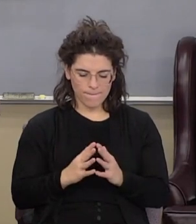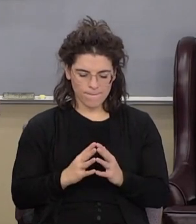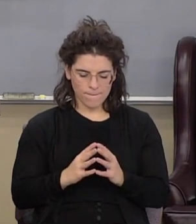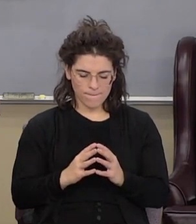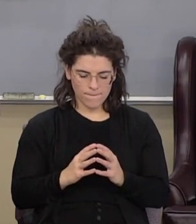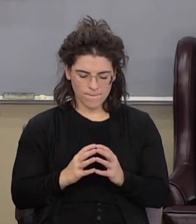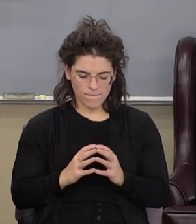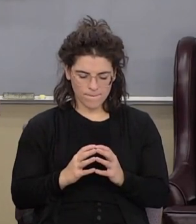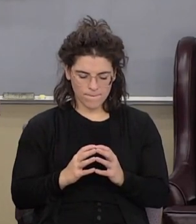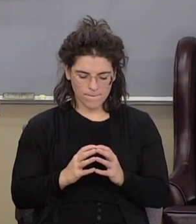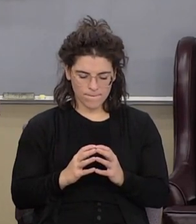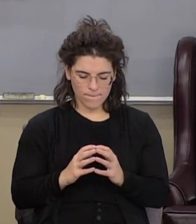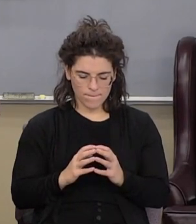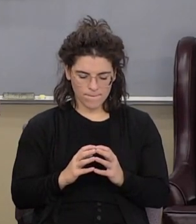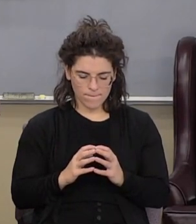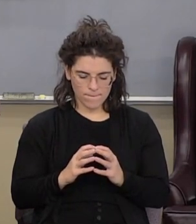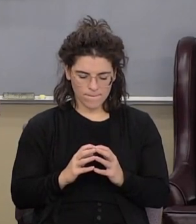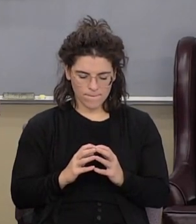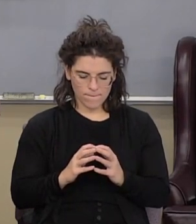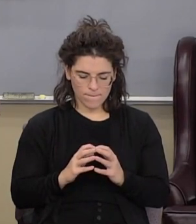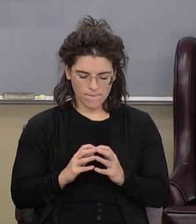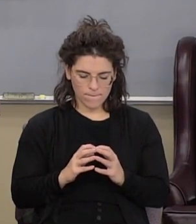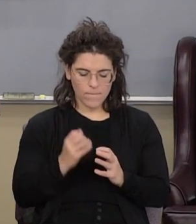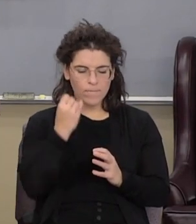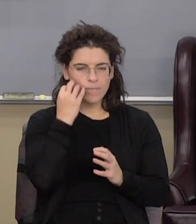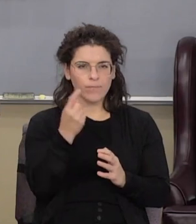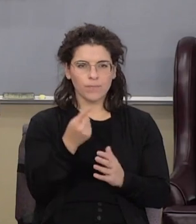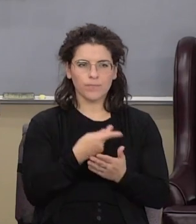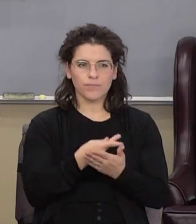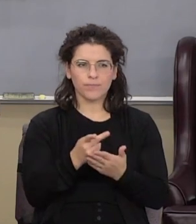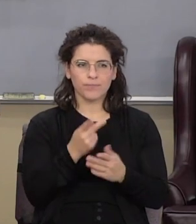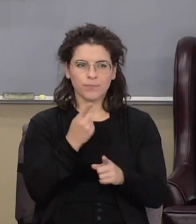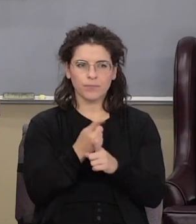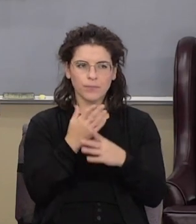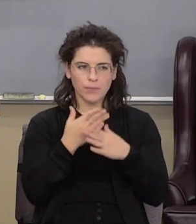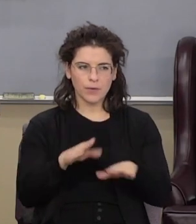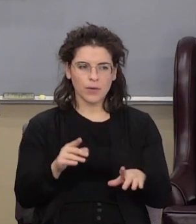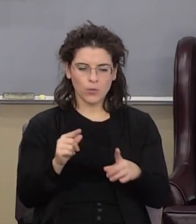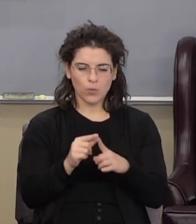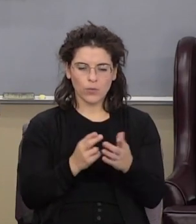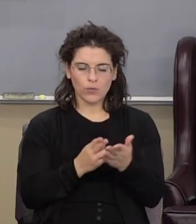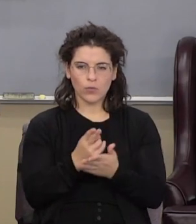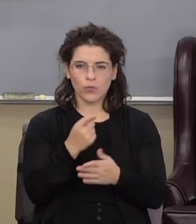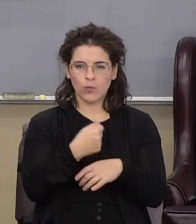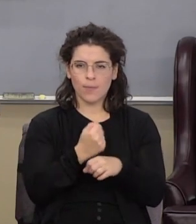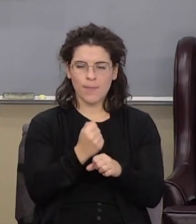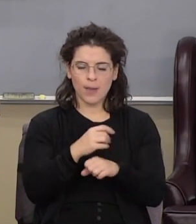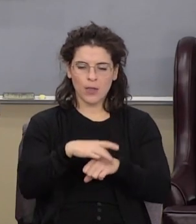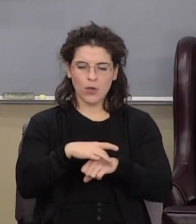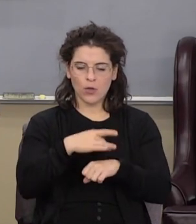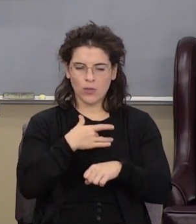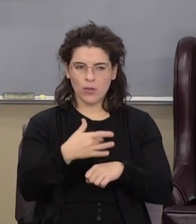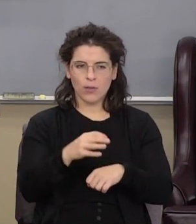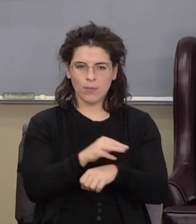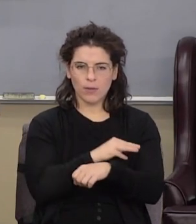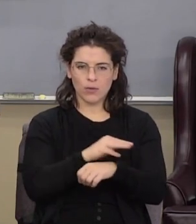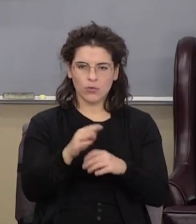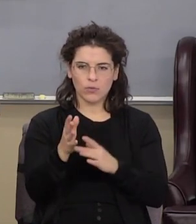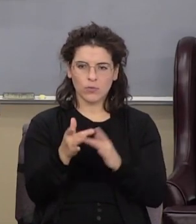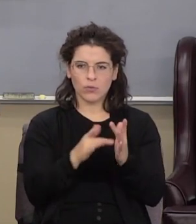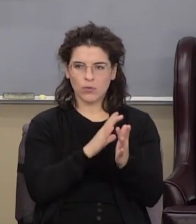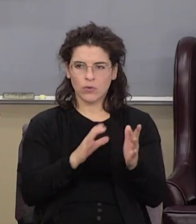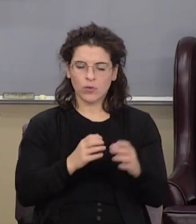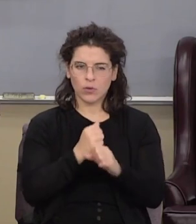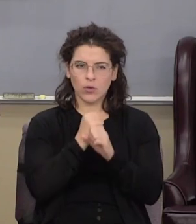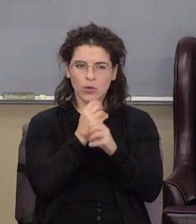because if you fail to rightly divide the word of truth you make the earthly ministry of Jesus Christ a source of false